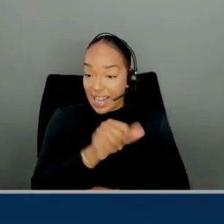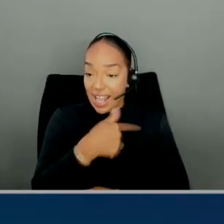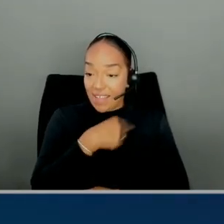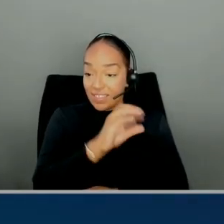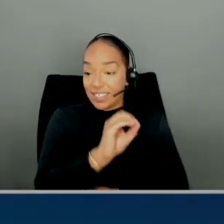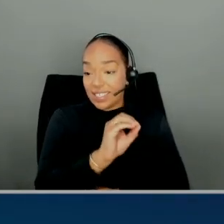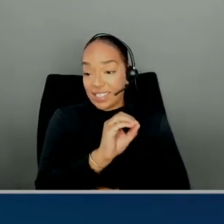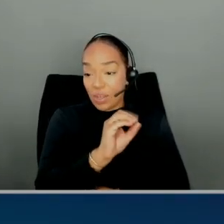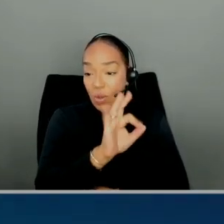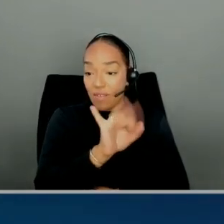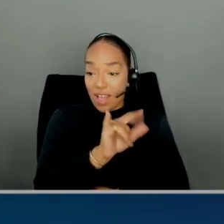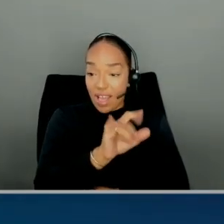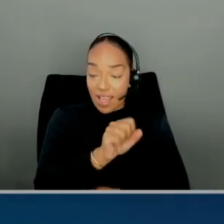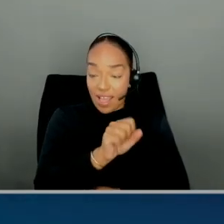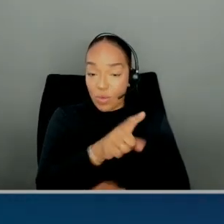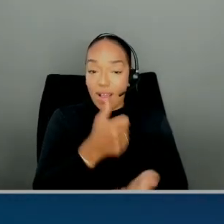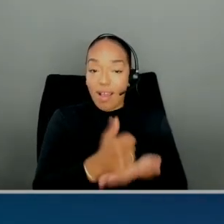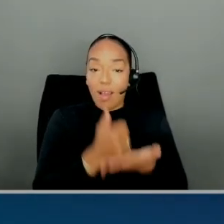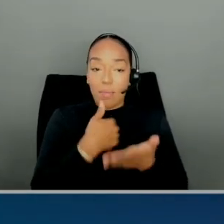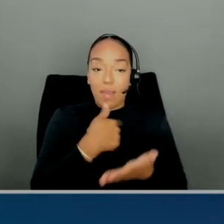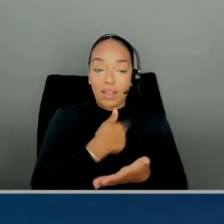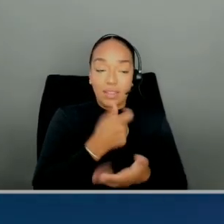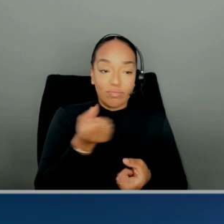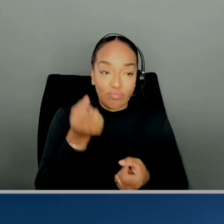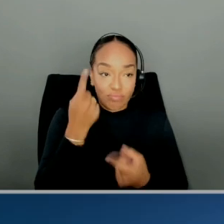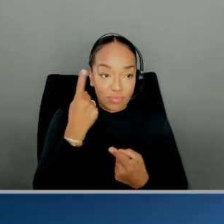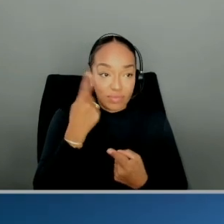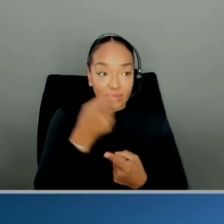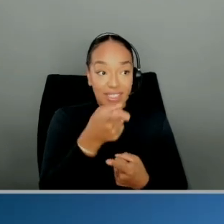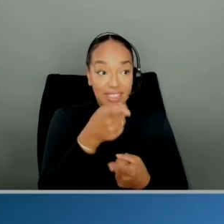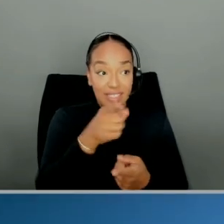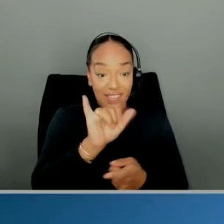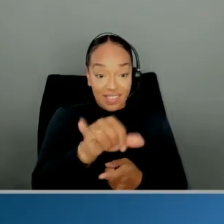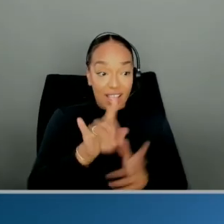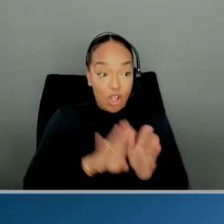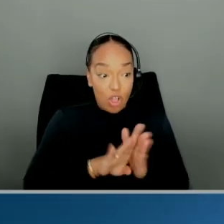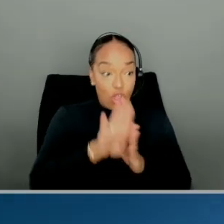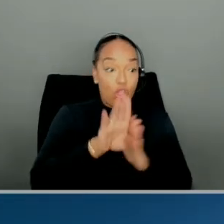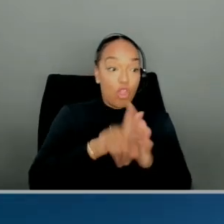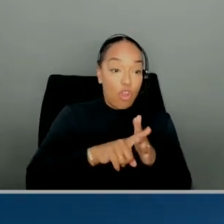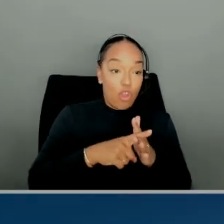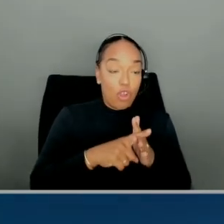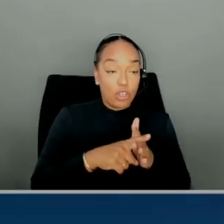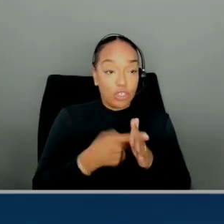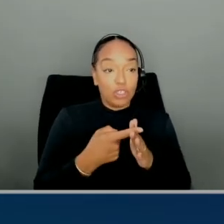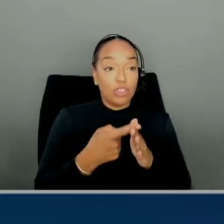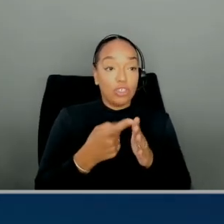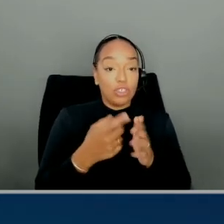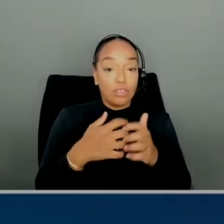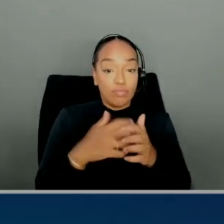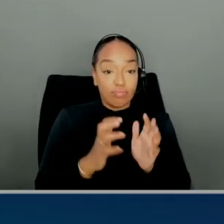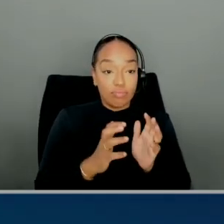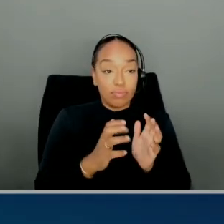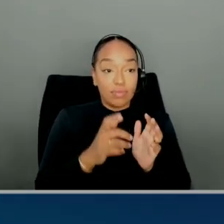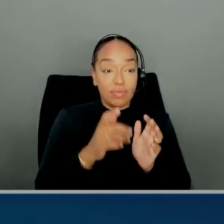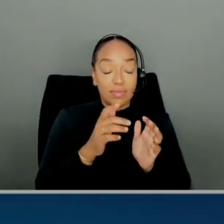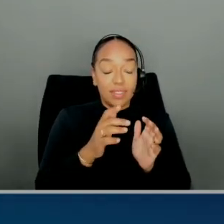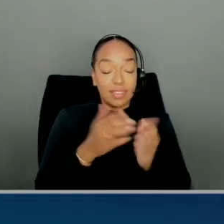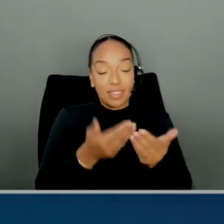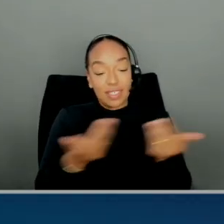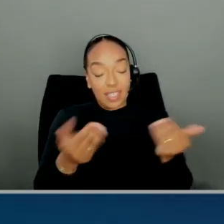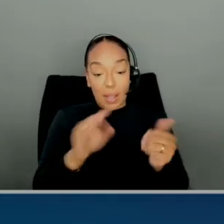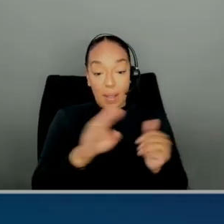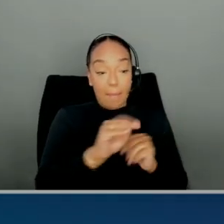understand the data. With this launch, what we're doing is, apart from all the metadata you have, this is